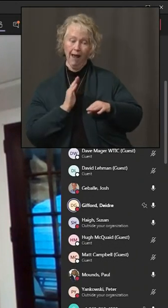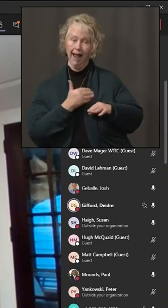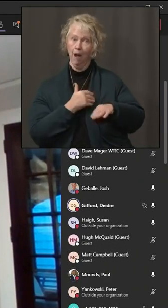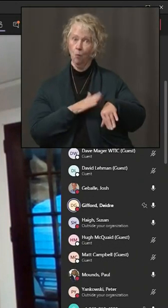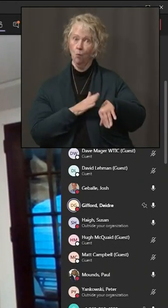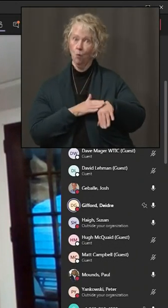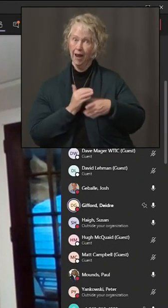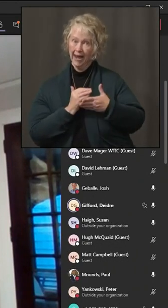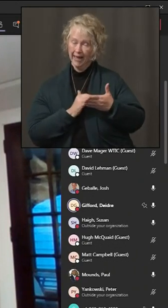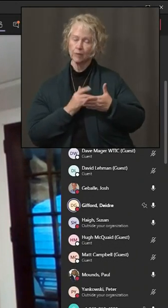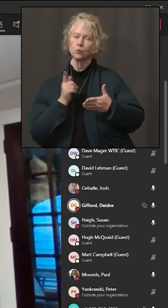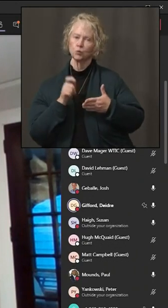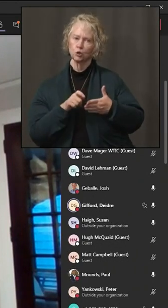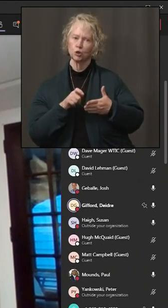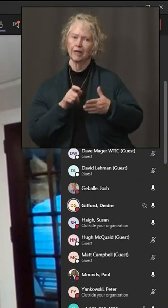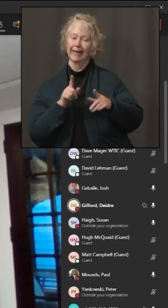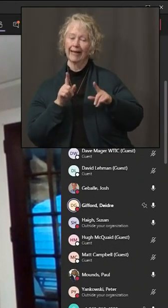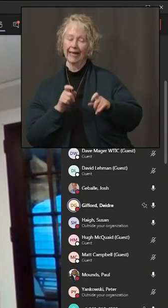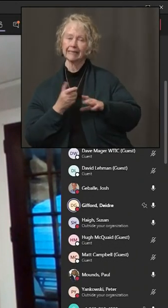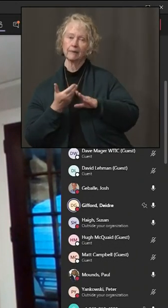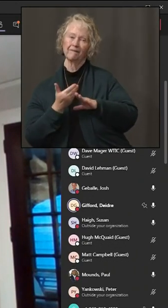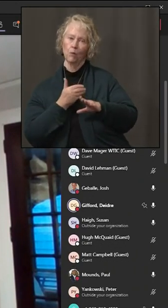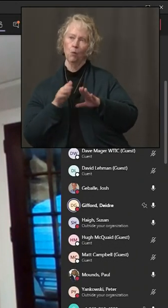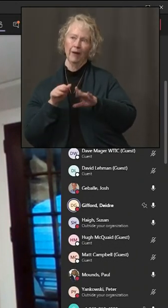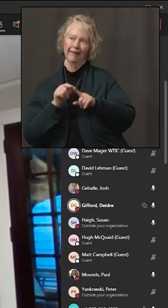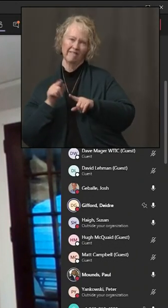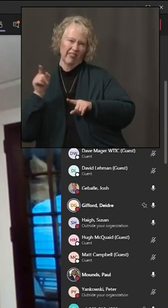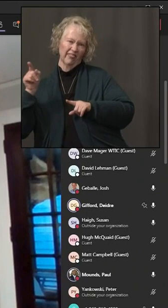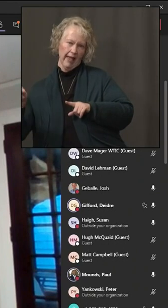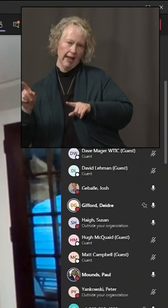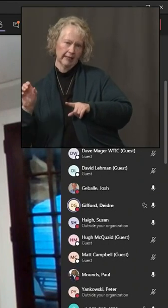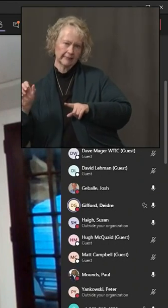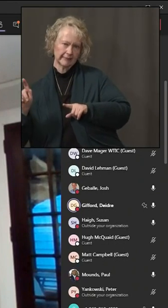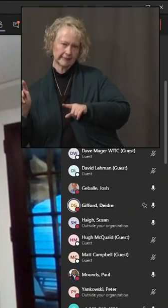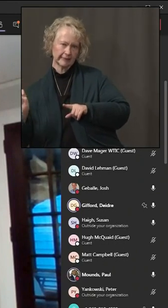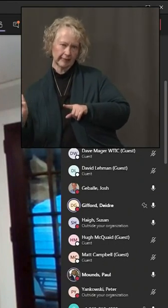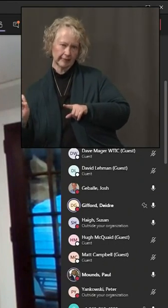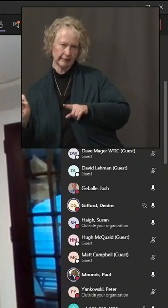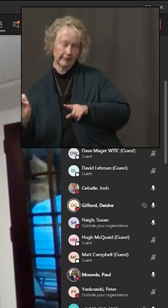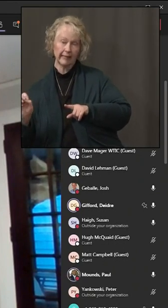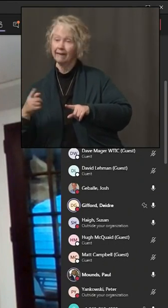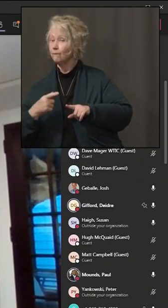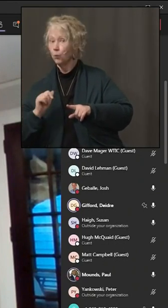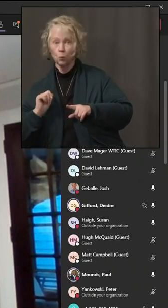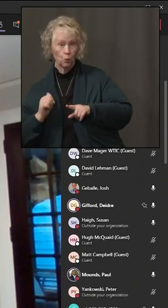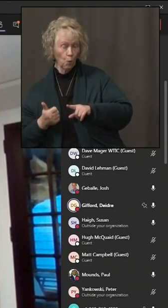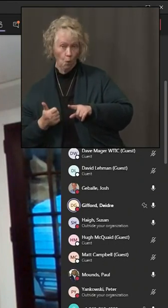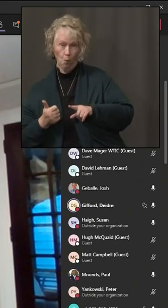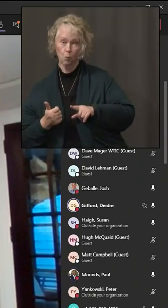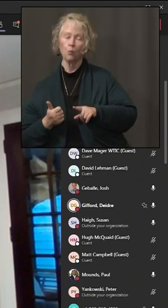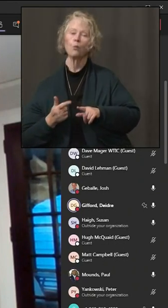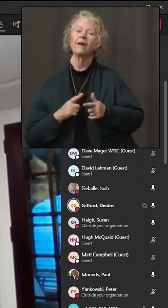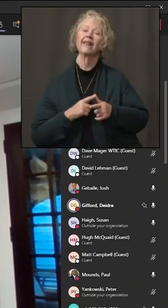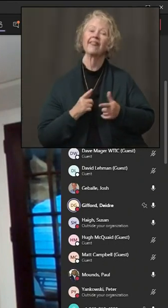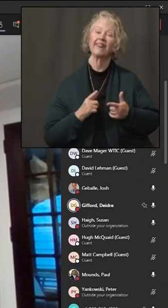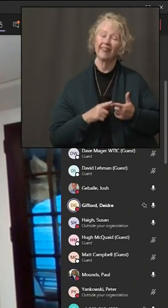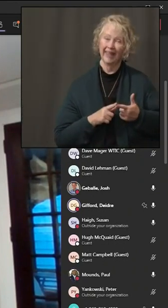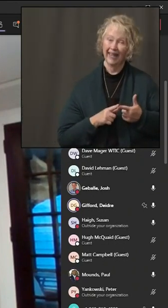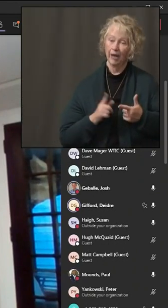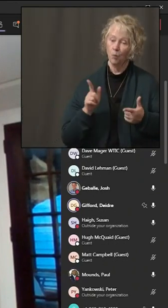you should take a test before you leave your home state. If you don't do that, you need to quarantine